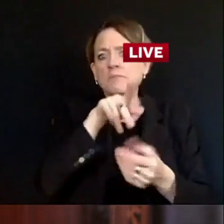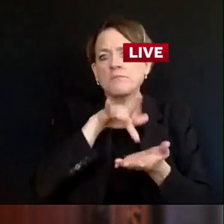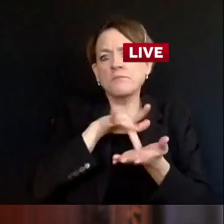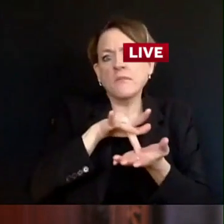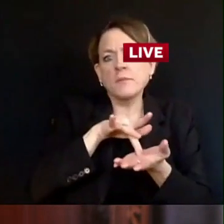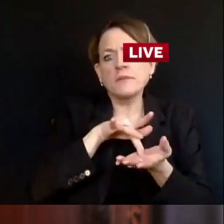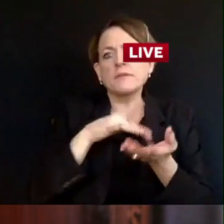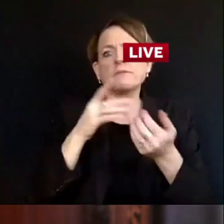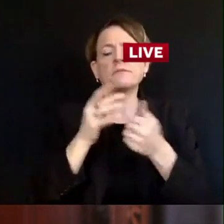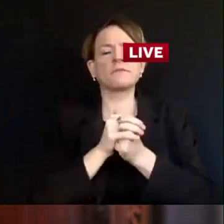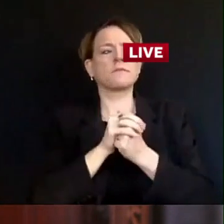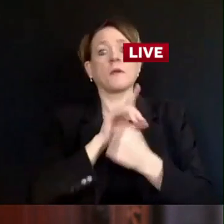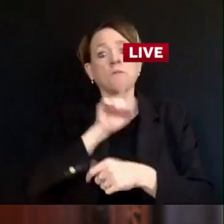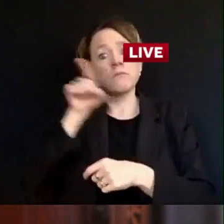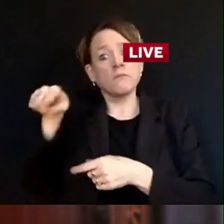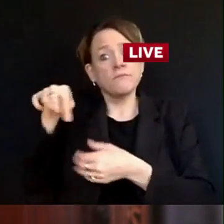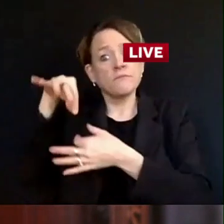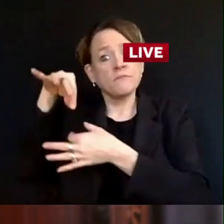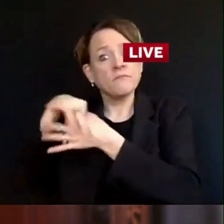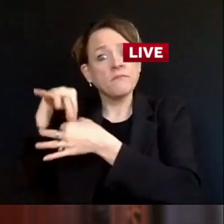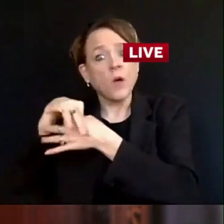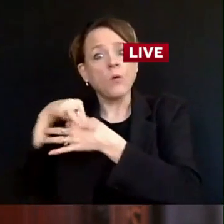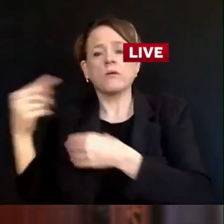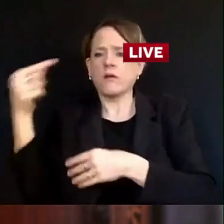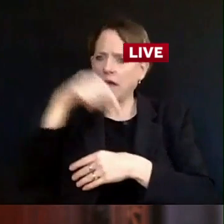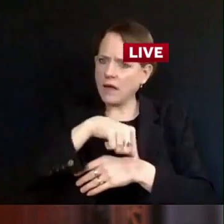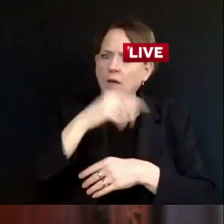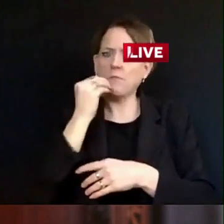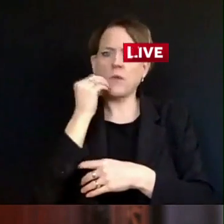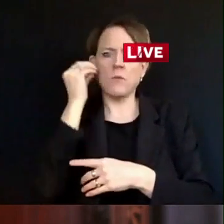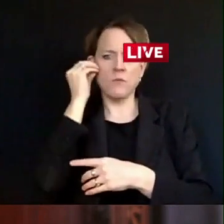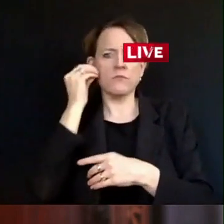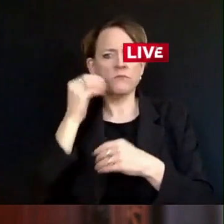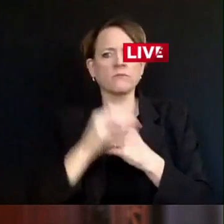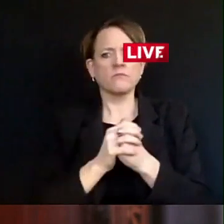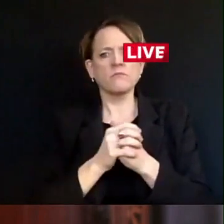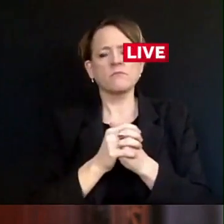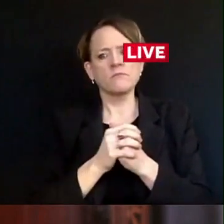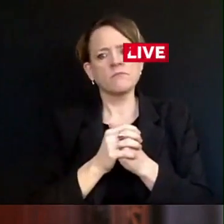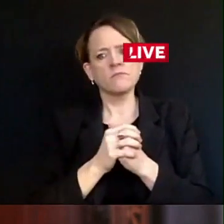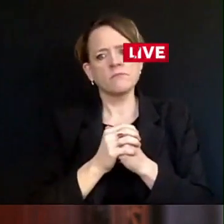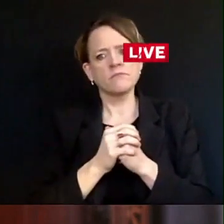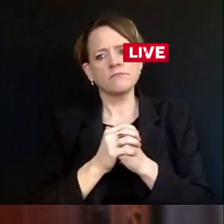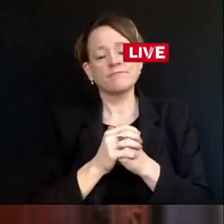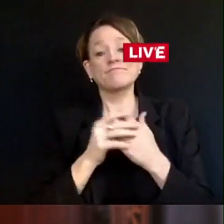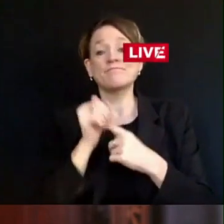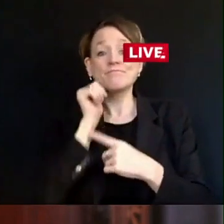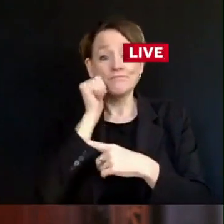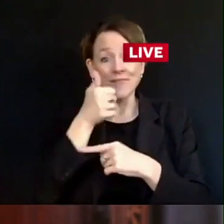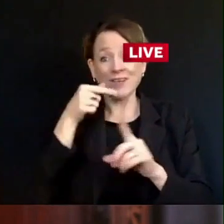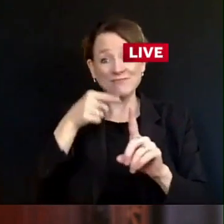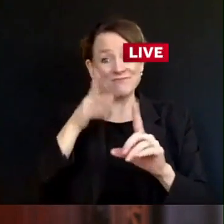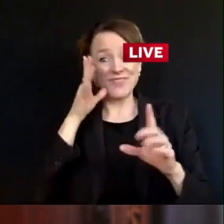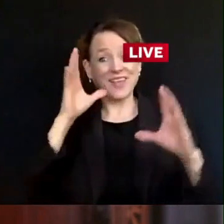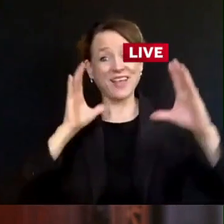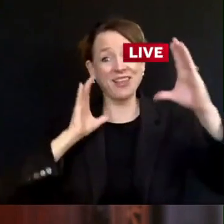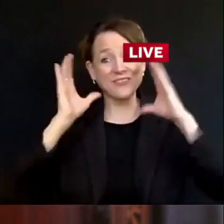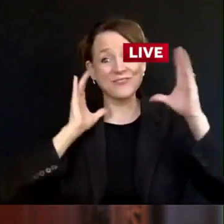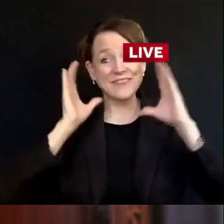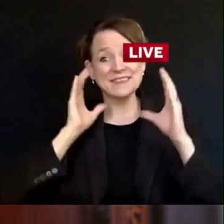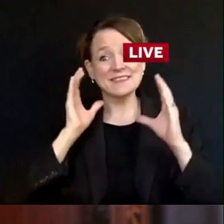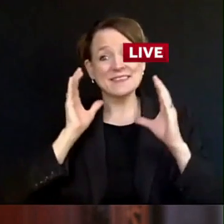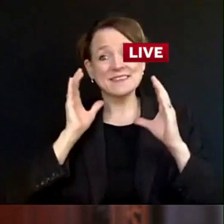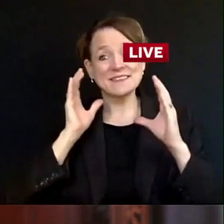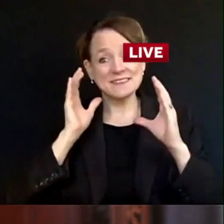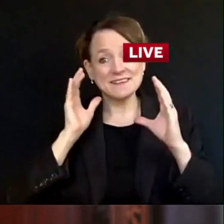mask, please stay home. Avoid any in-person parties or get-togethers. Don't go to other homes or have people in your own